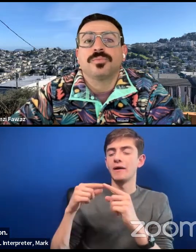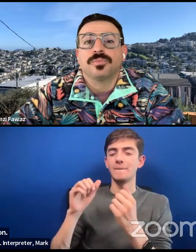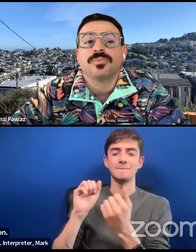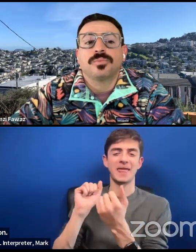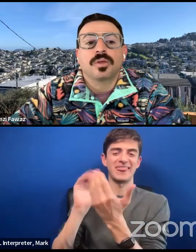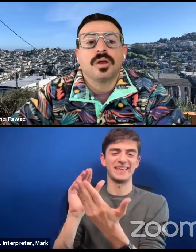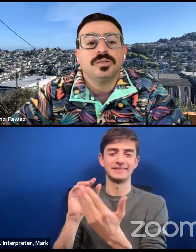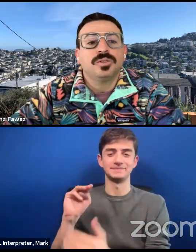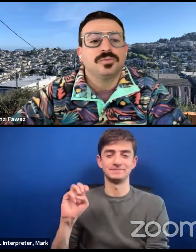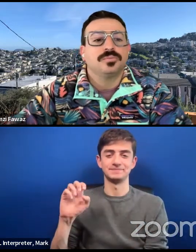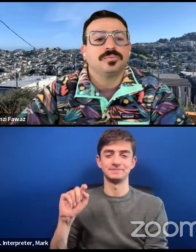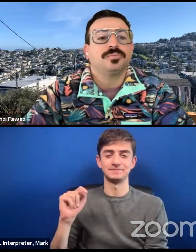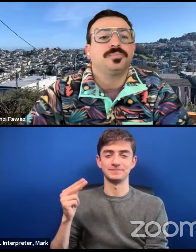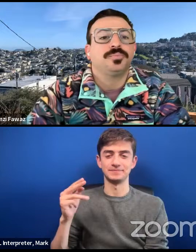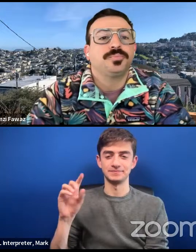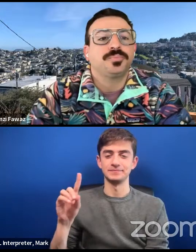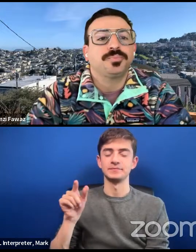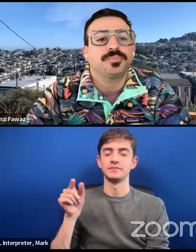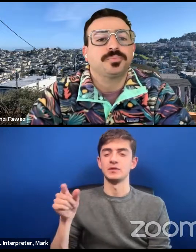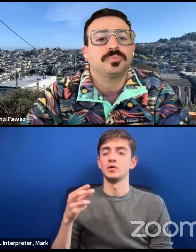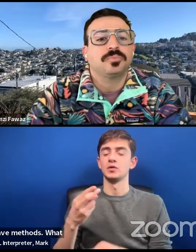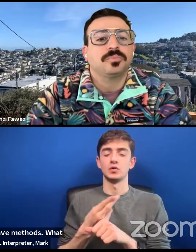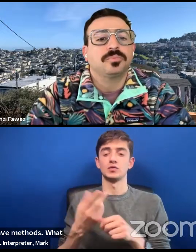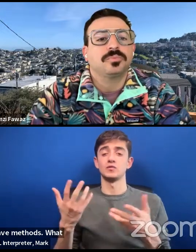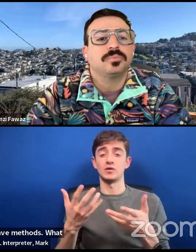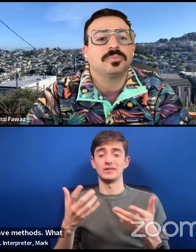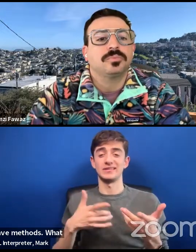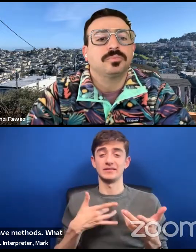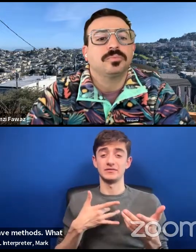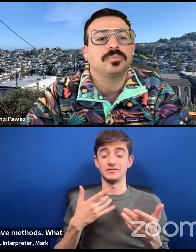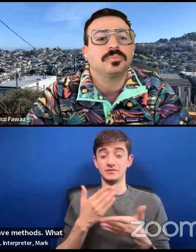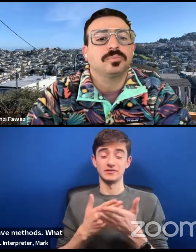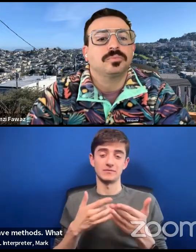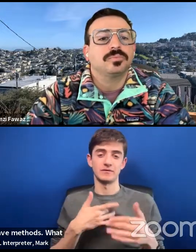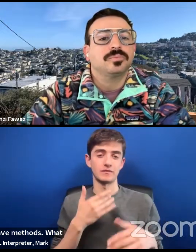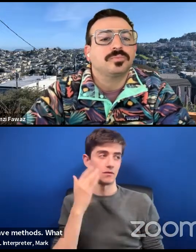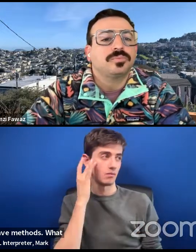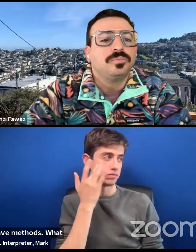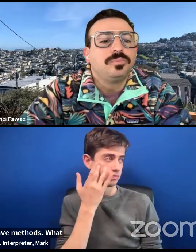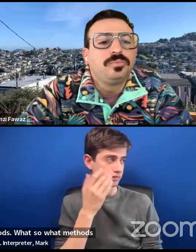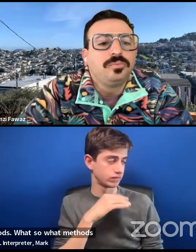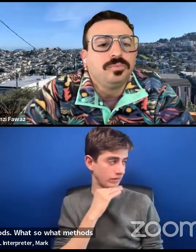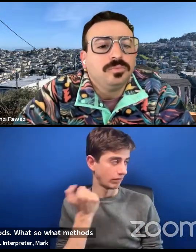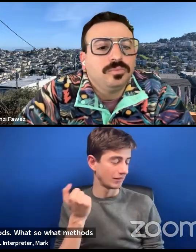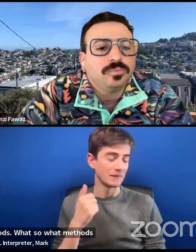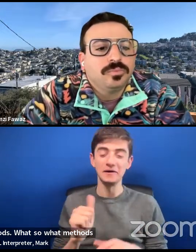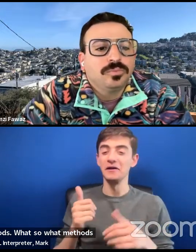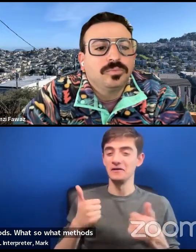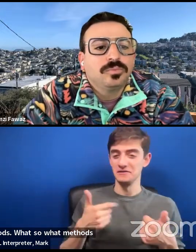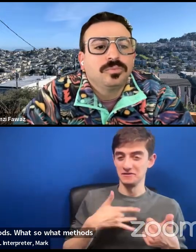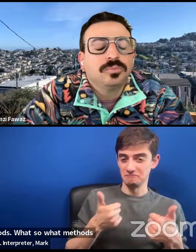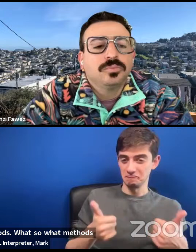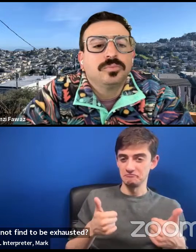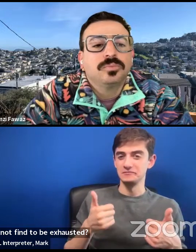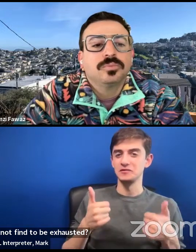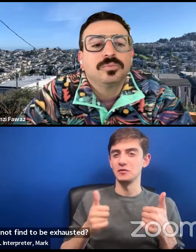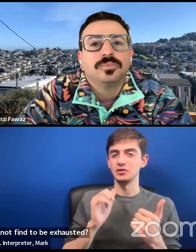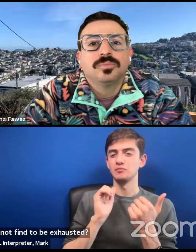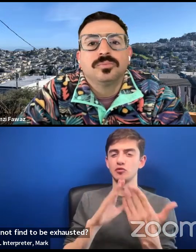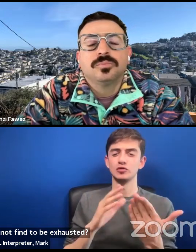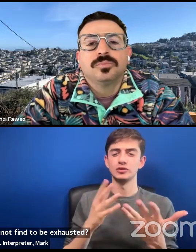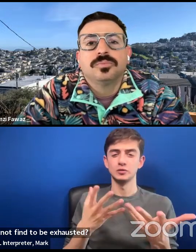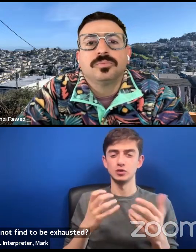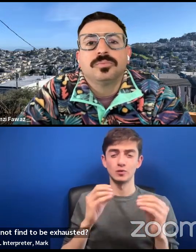So what methods were you using and that you did not find to be exhausted or exhausting and that you would want to sort of